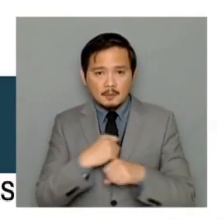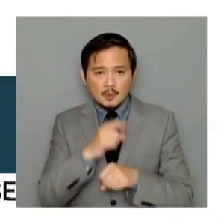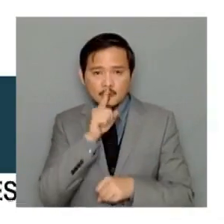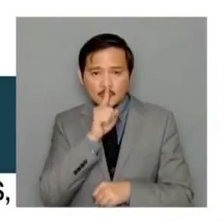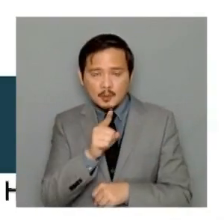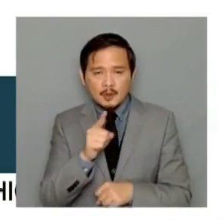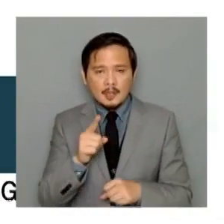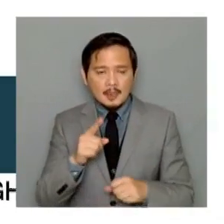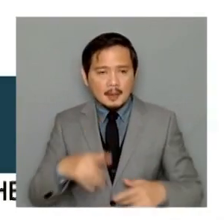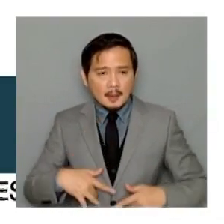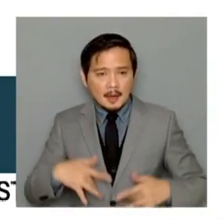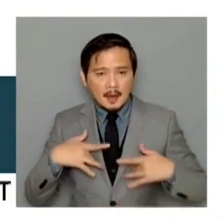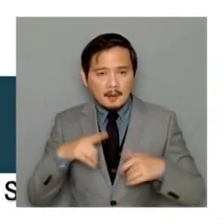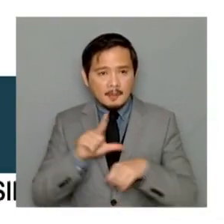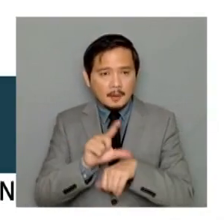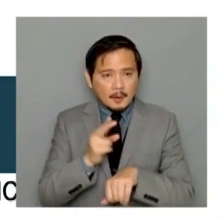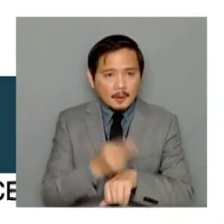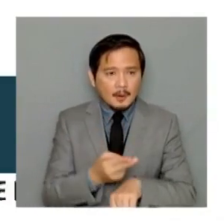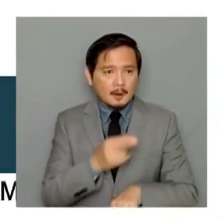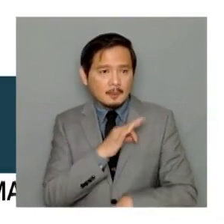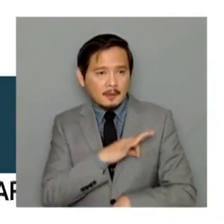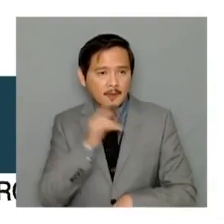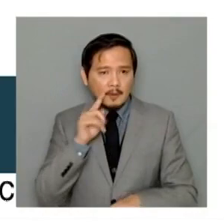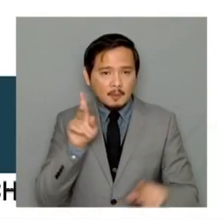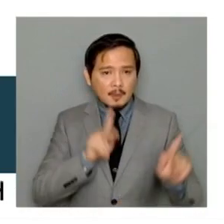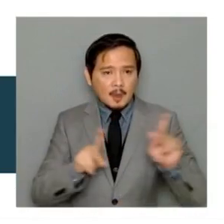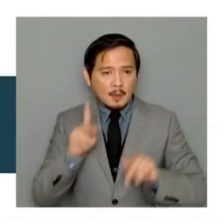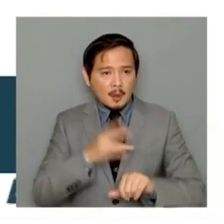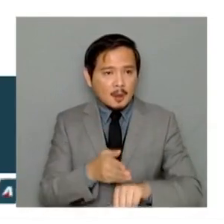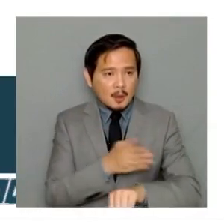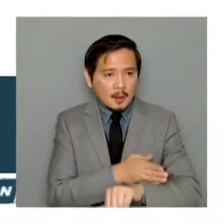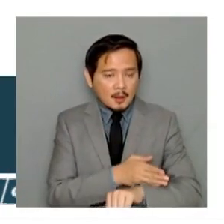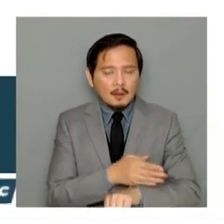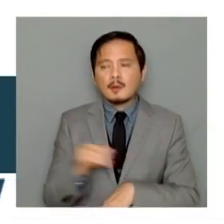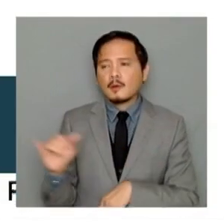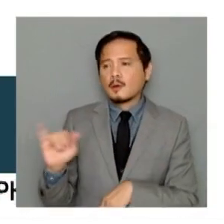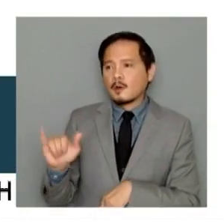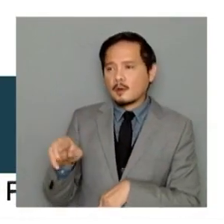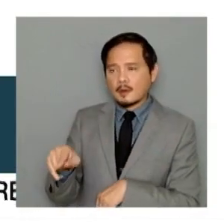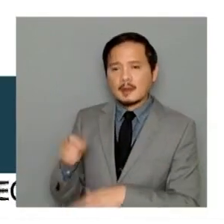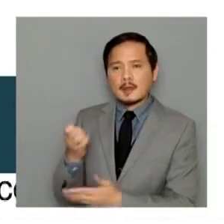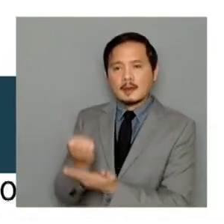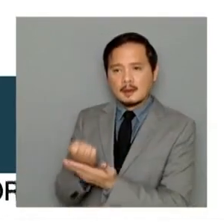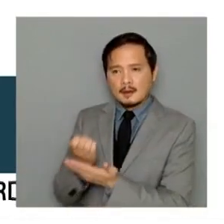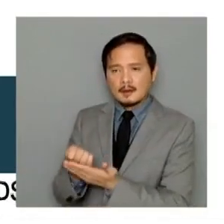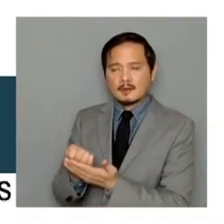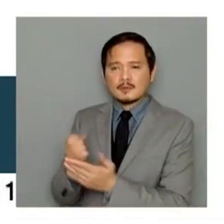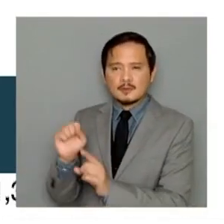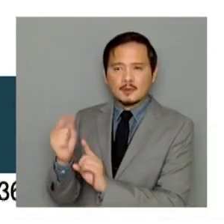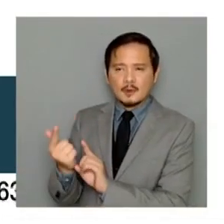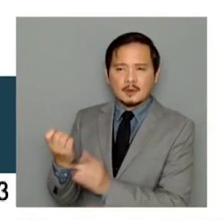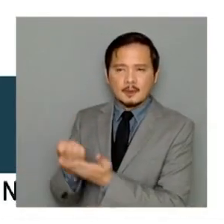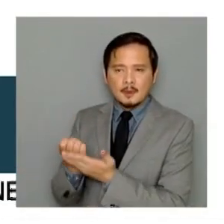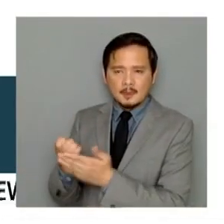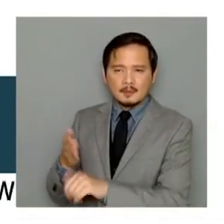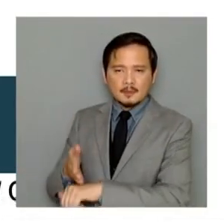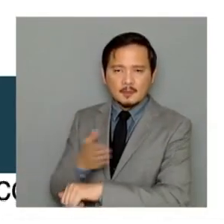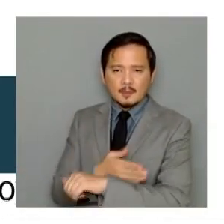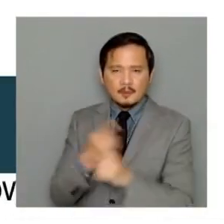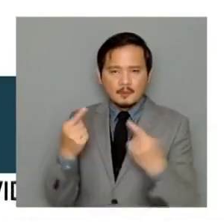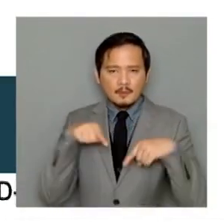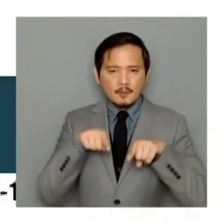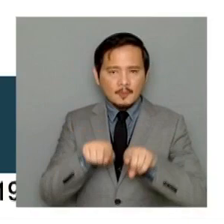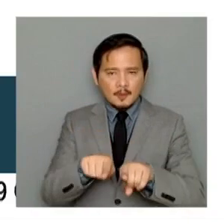and welfare and rights of people, but also the social economy that they constitute. So actually